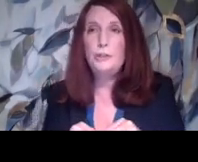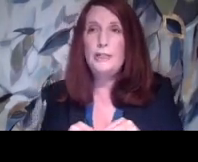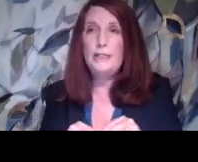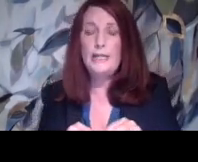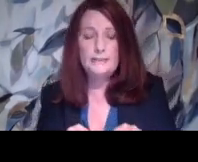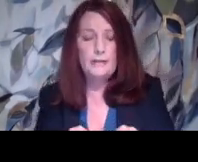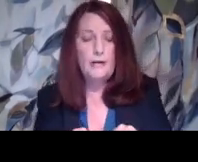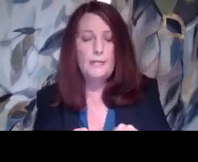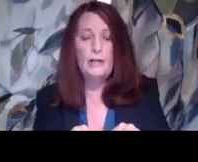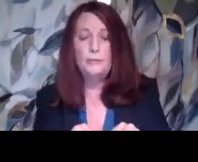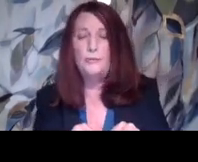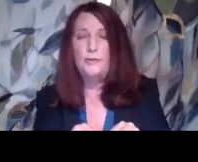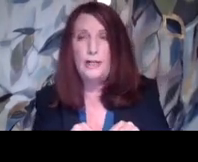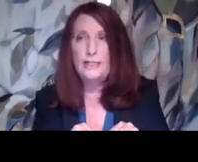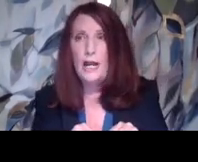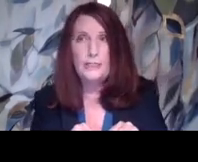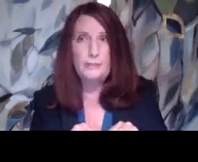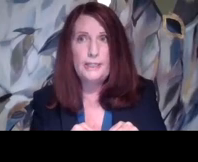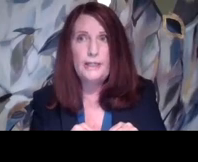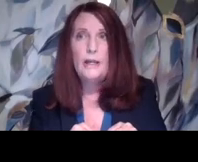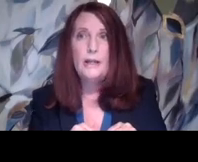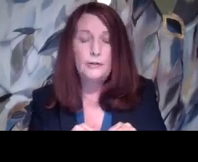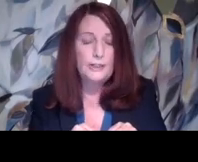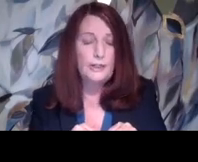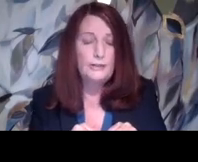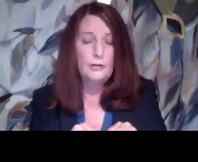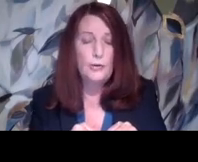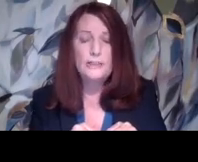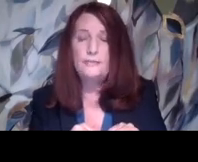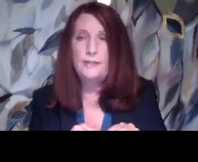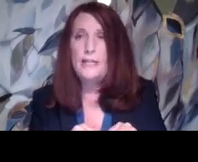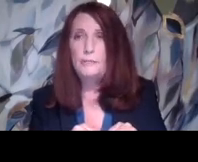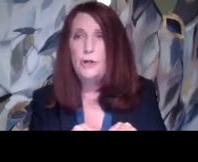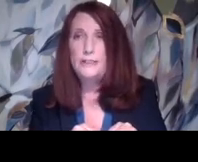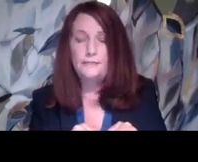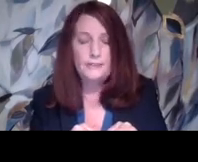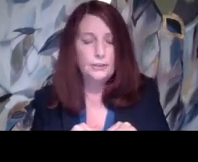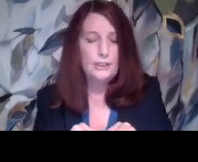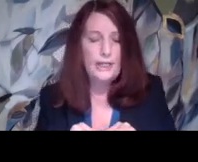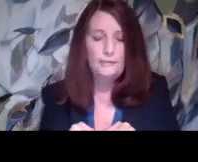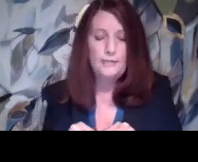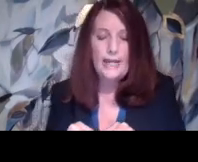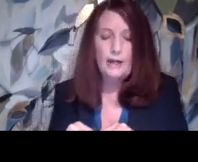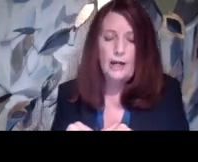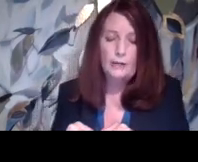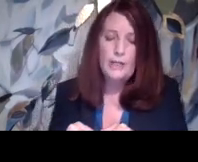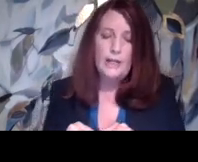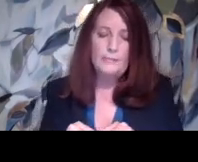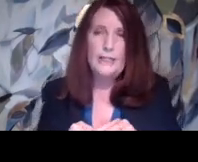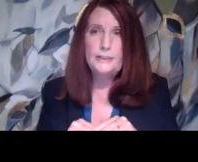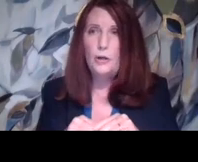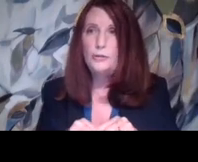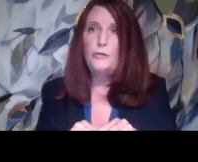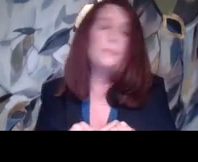if your student is, um, eligible for an IEP, they're going to, they're going to fit that broad definition if they, um,